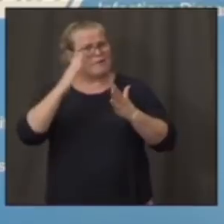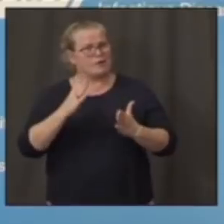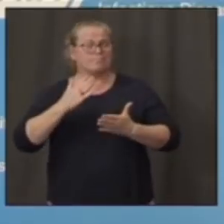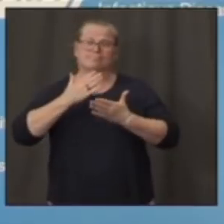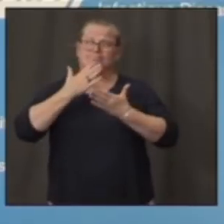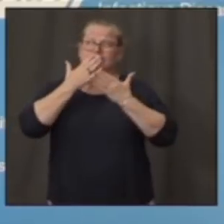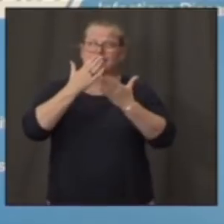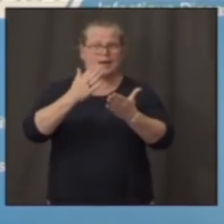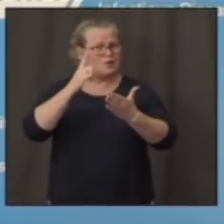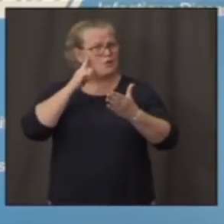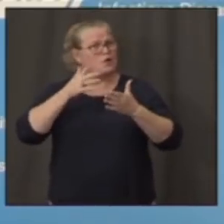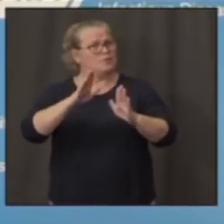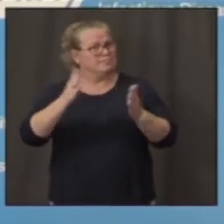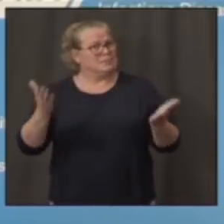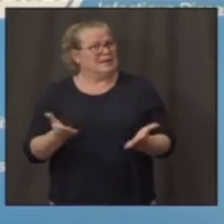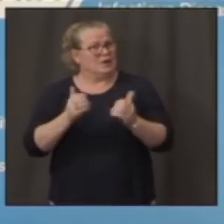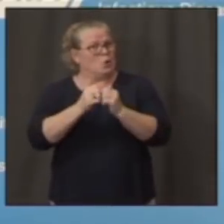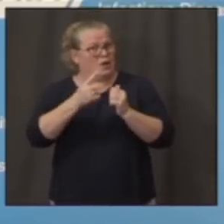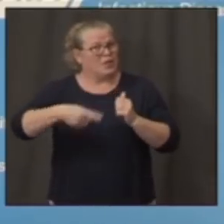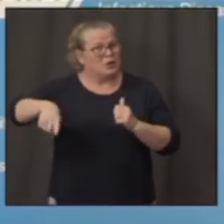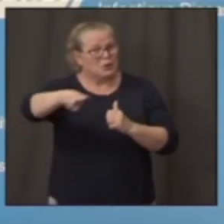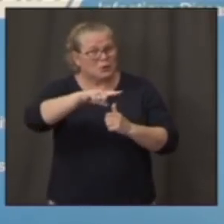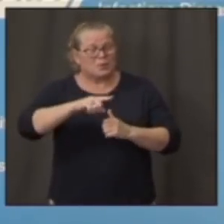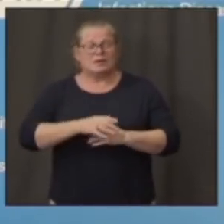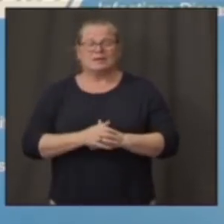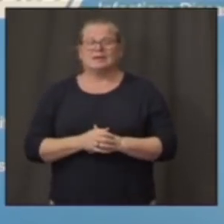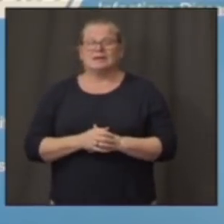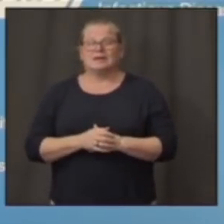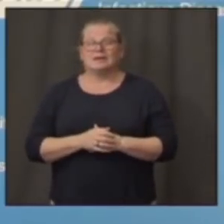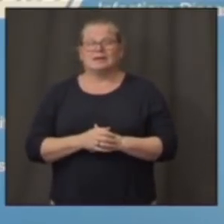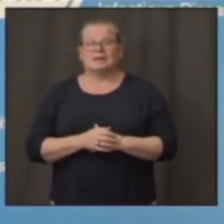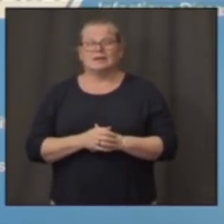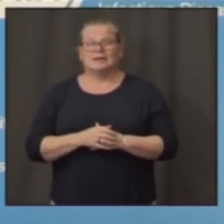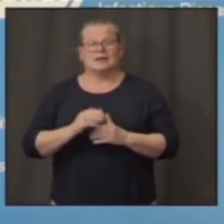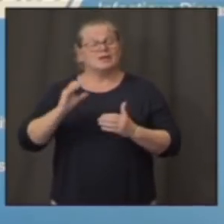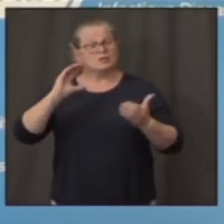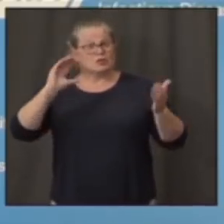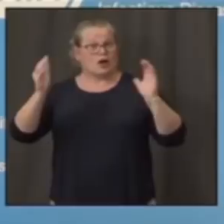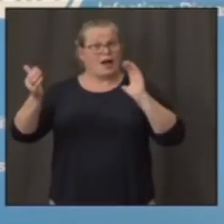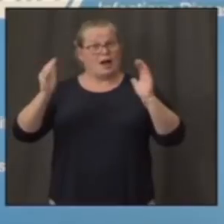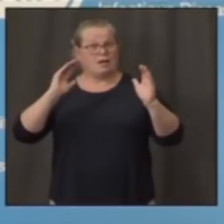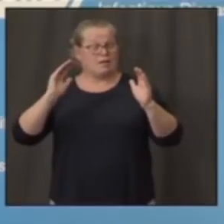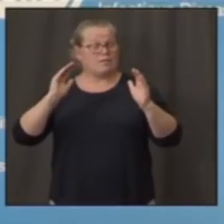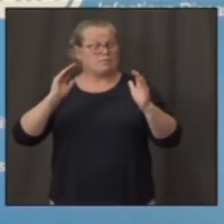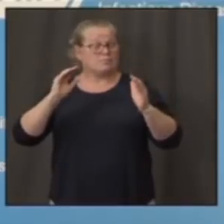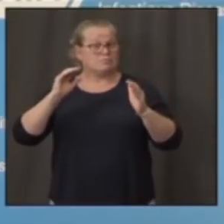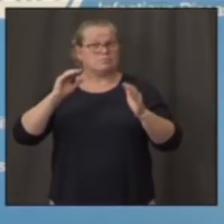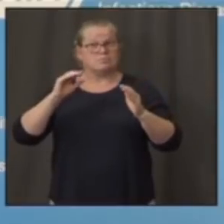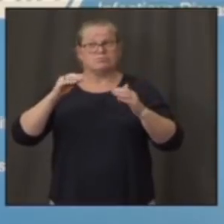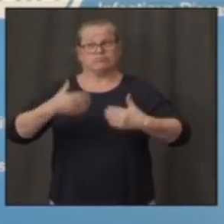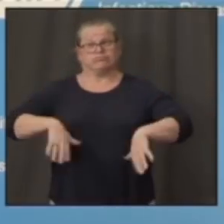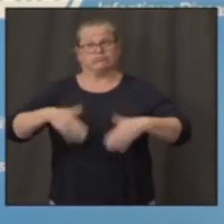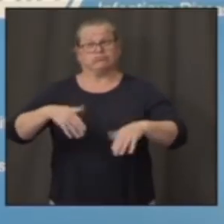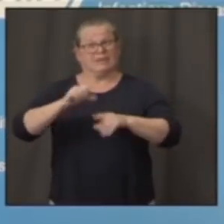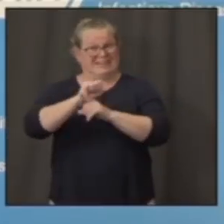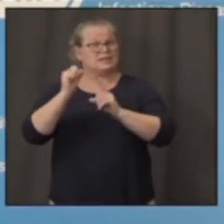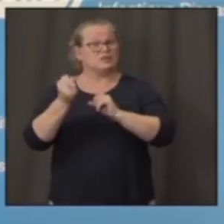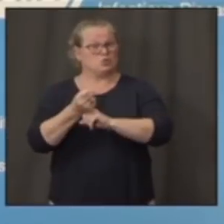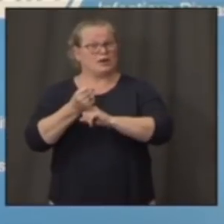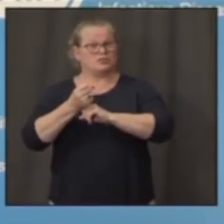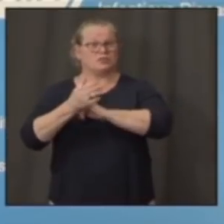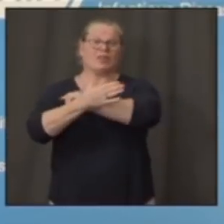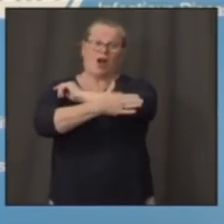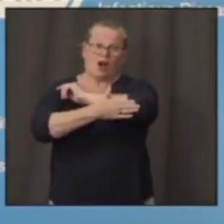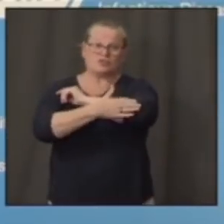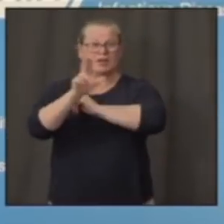say a word or two, you know, in contrast, in comparison, this is a very serious situation that our country is facing. I